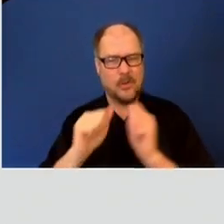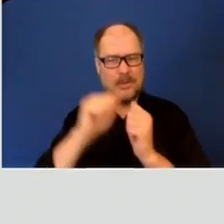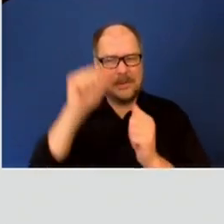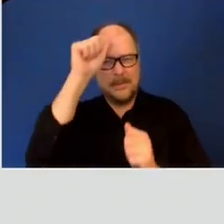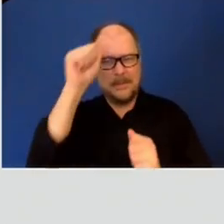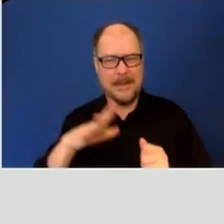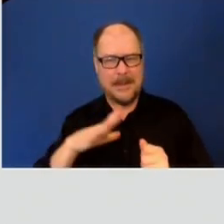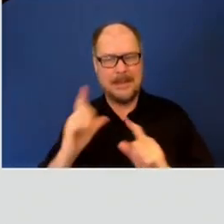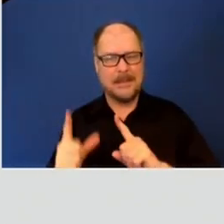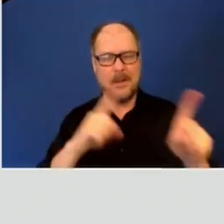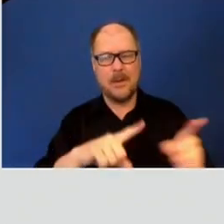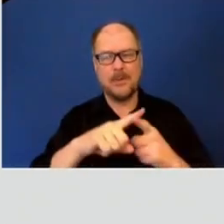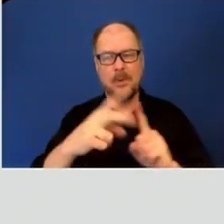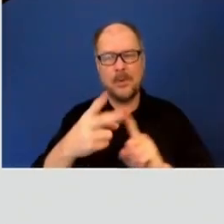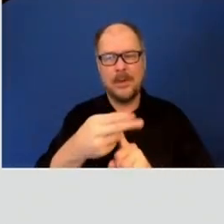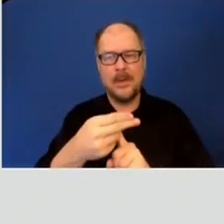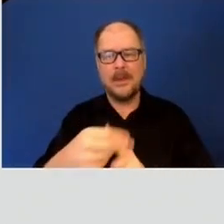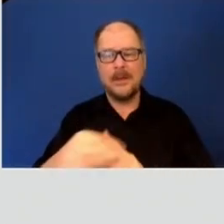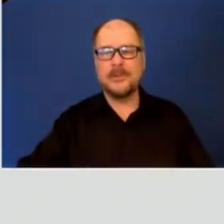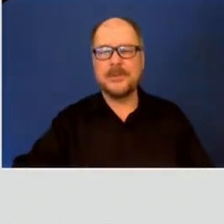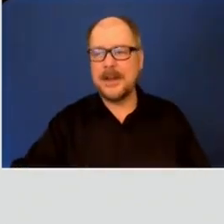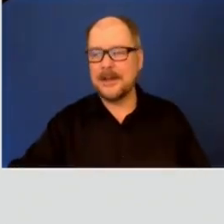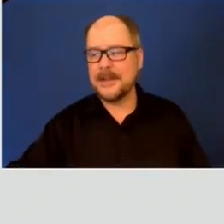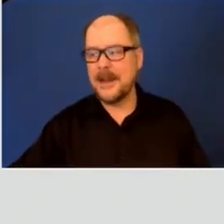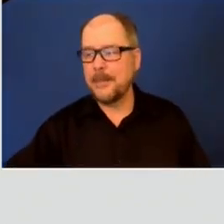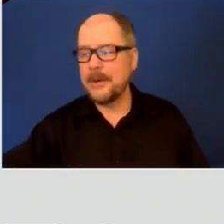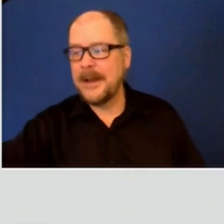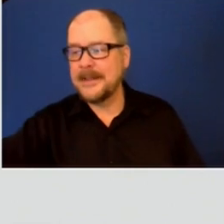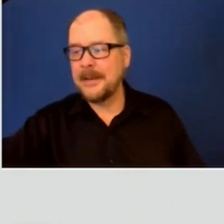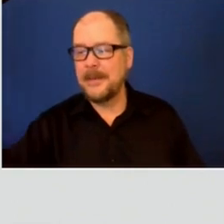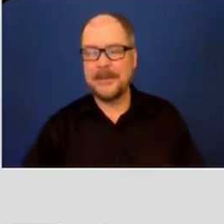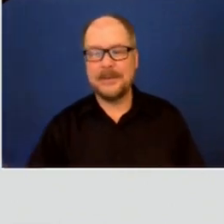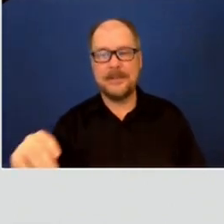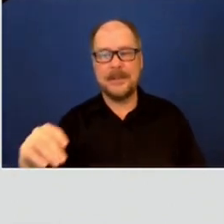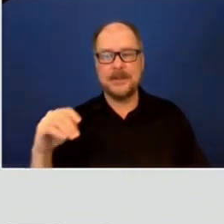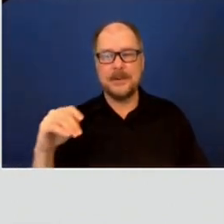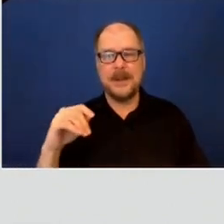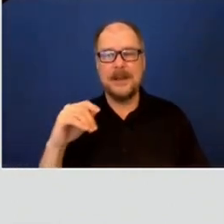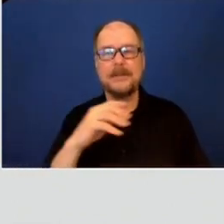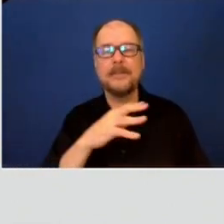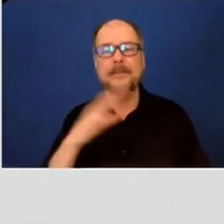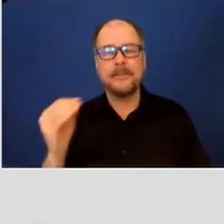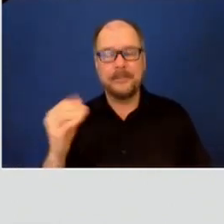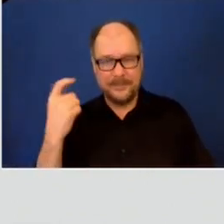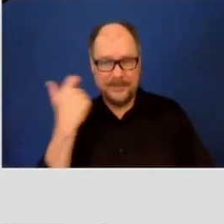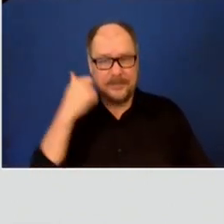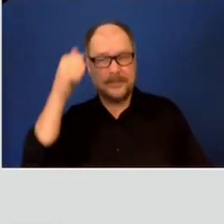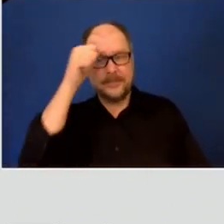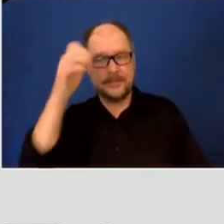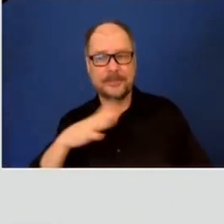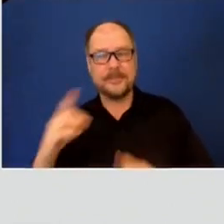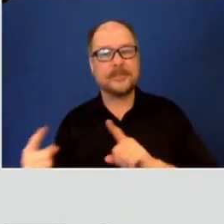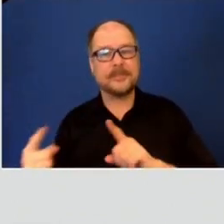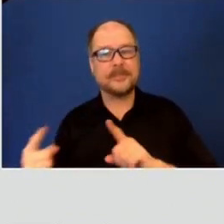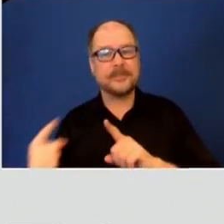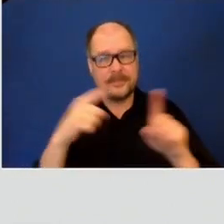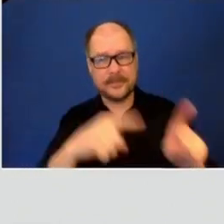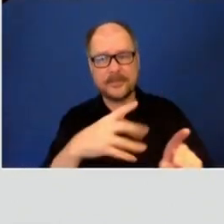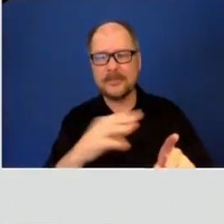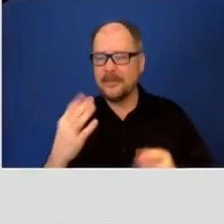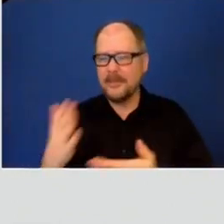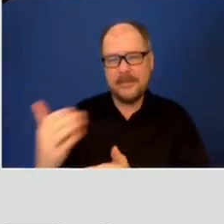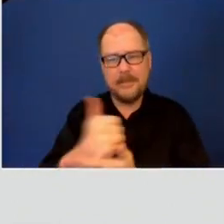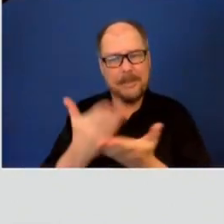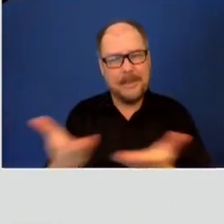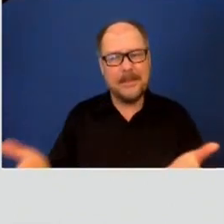hotel, but he says there's been some issues as far as people trying to get back from the hotel to Tent City to collect any belongings. What is the best